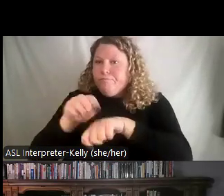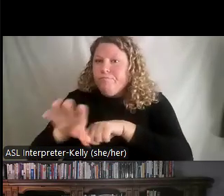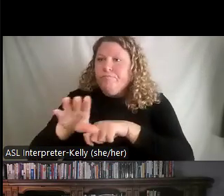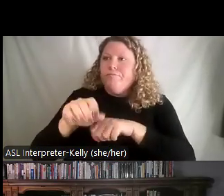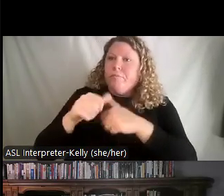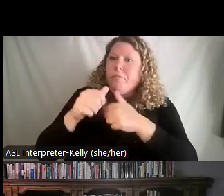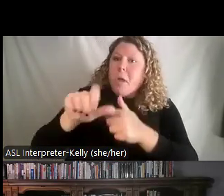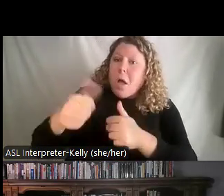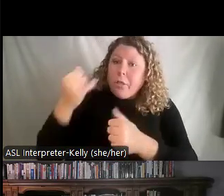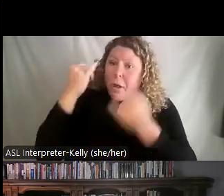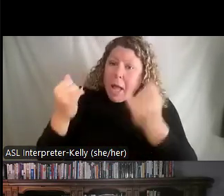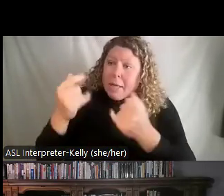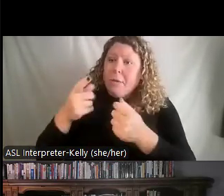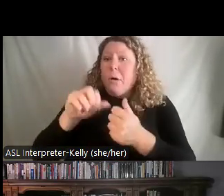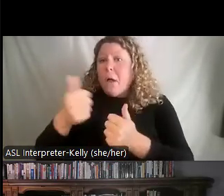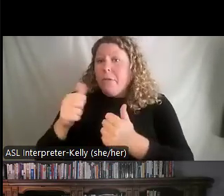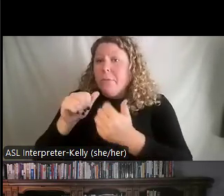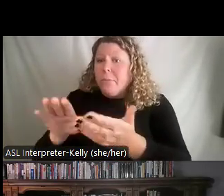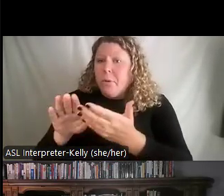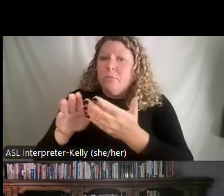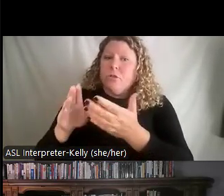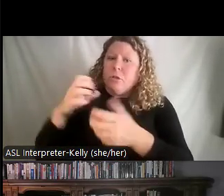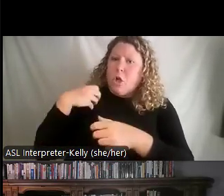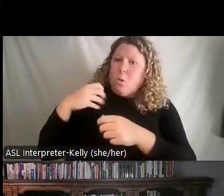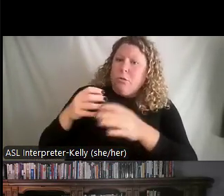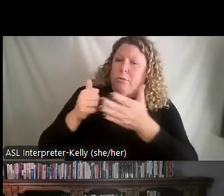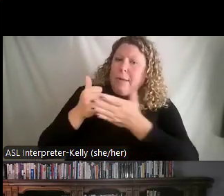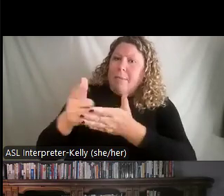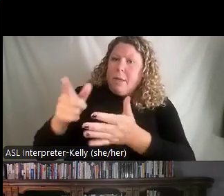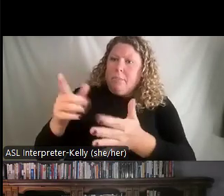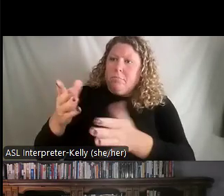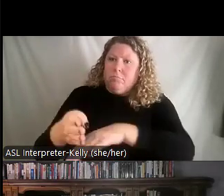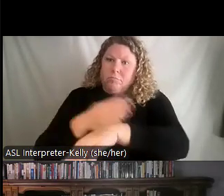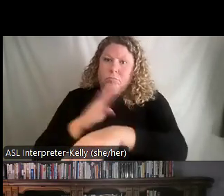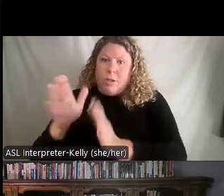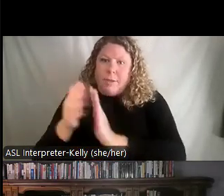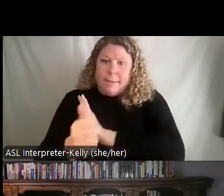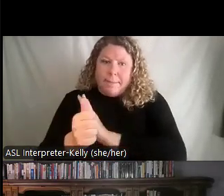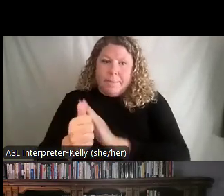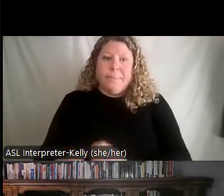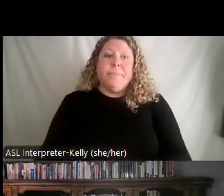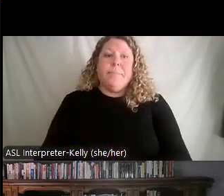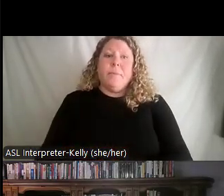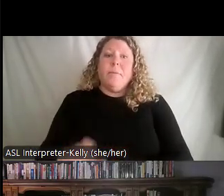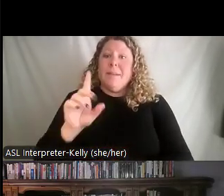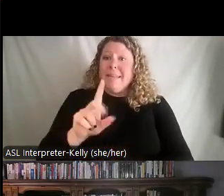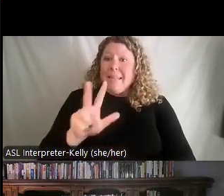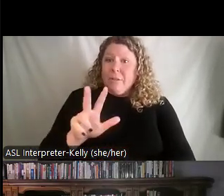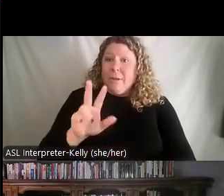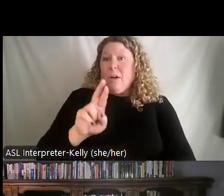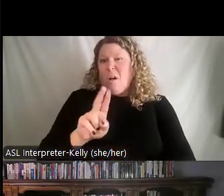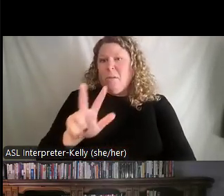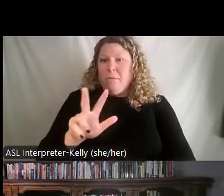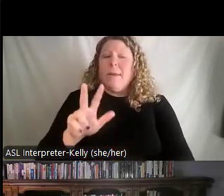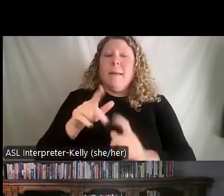of course, coaching them and building and refining their skills. Now, as they move on and they have the skills, they know what they're doing, they're going to